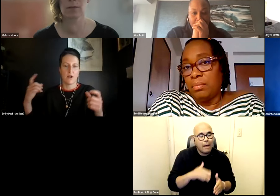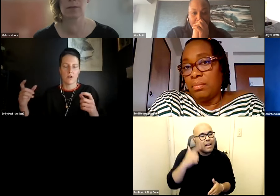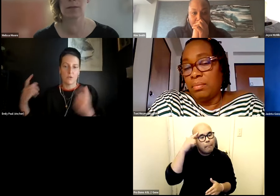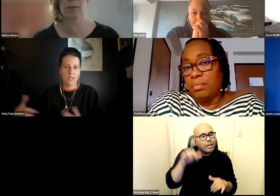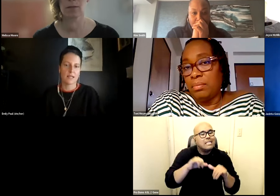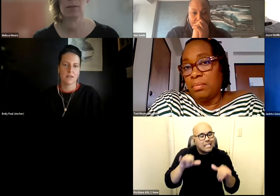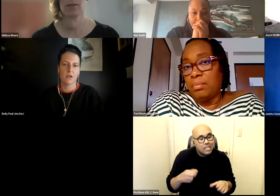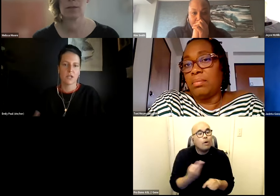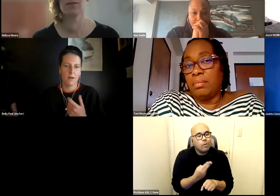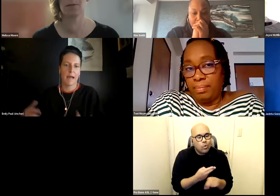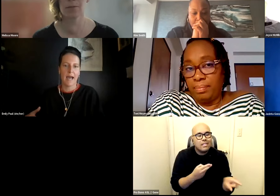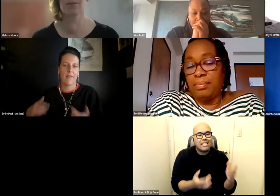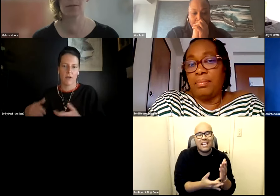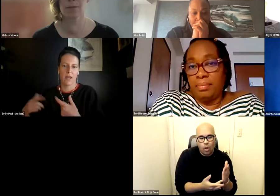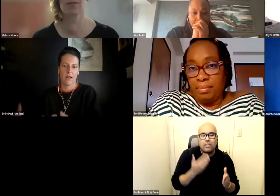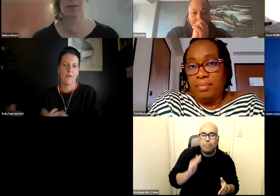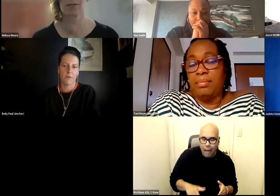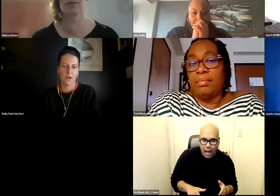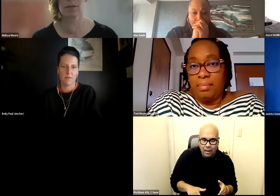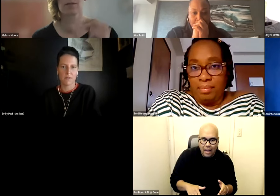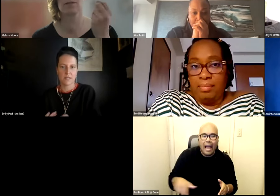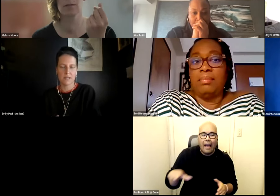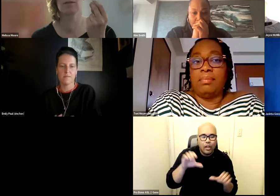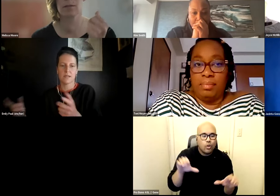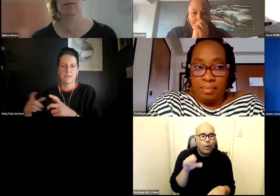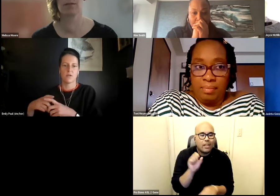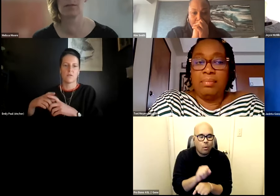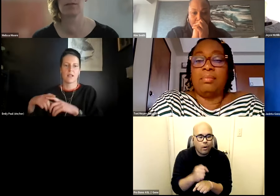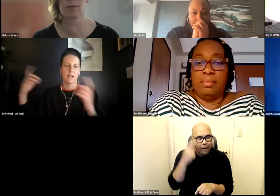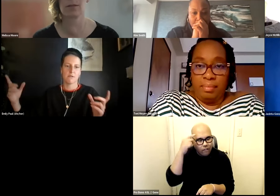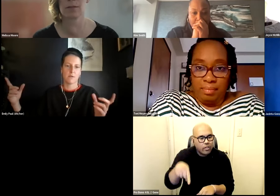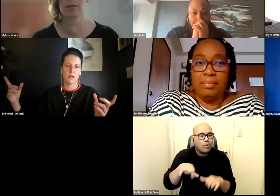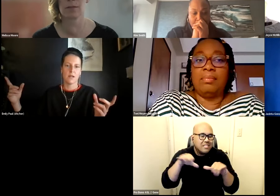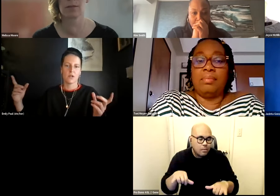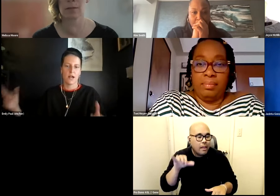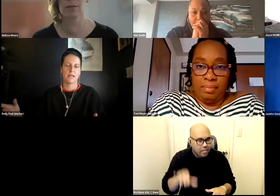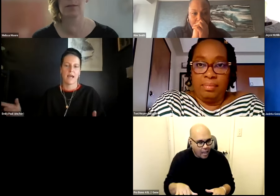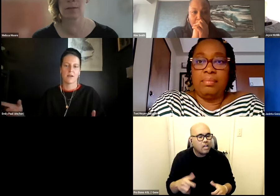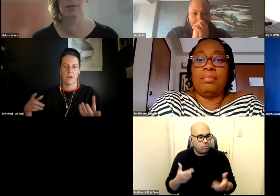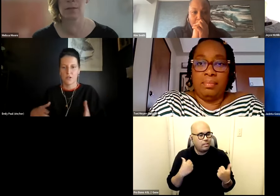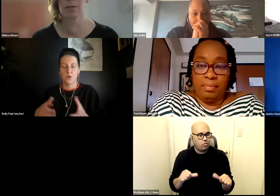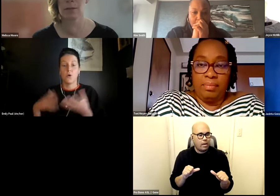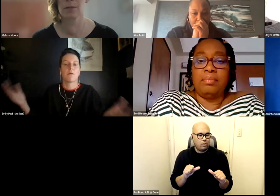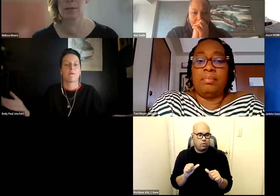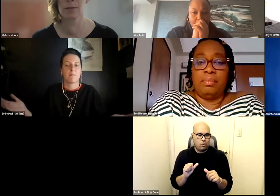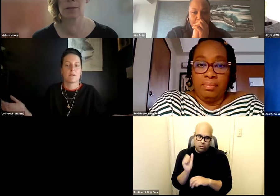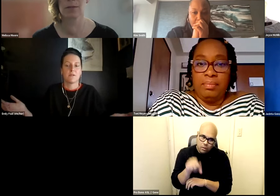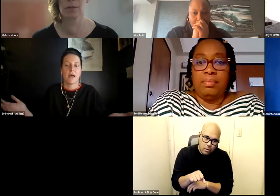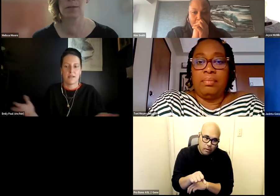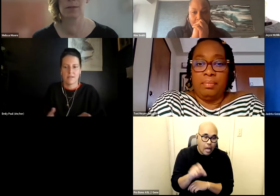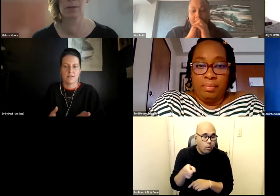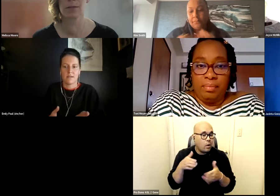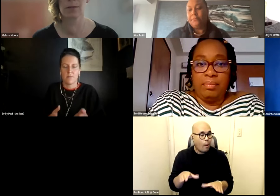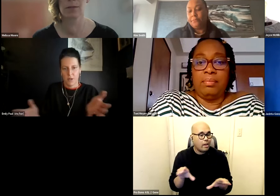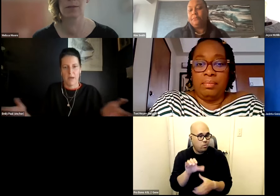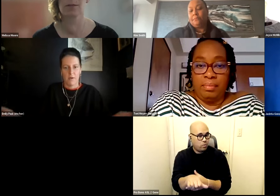systems that are using that technology are bad and they're carrying out the work of those systems and so like that's what we're trying to tackle and also the only way we're going to be able to